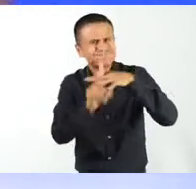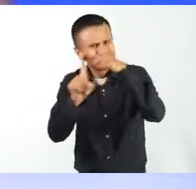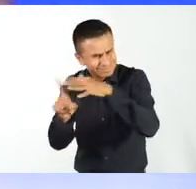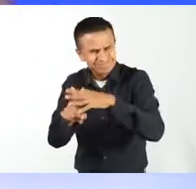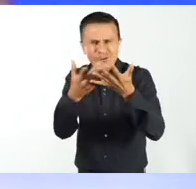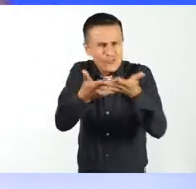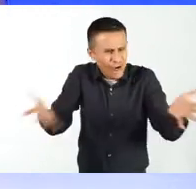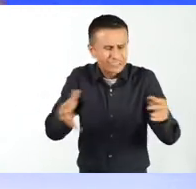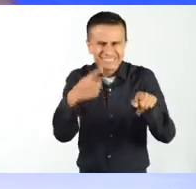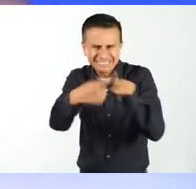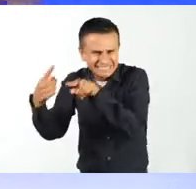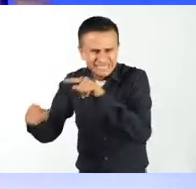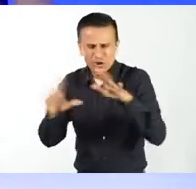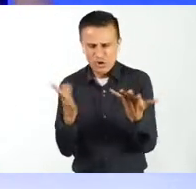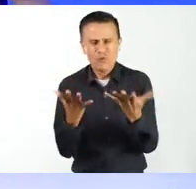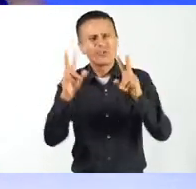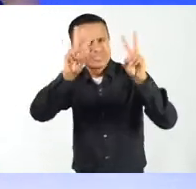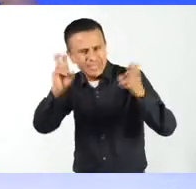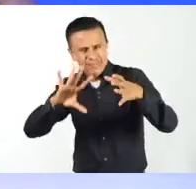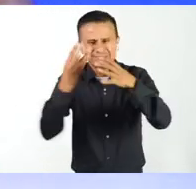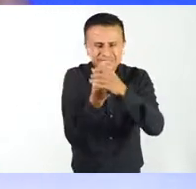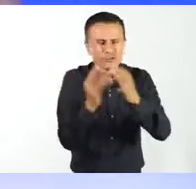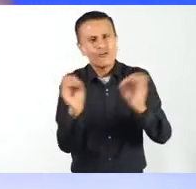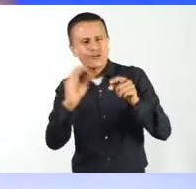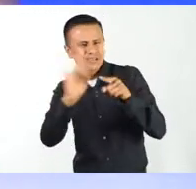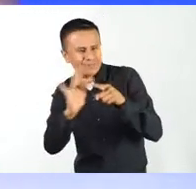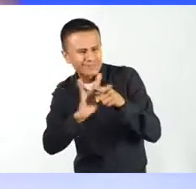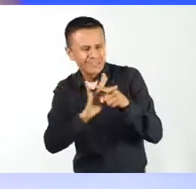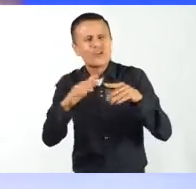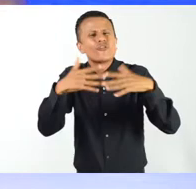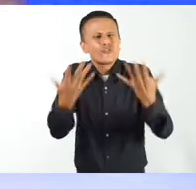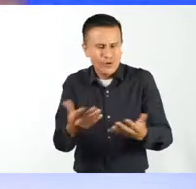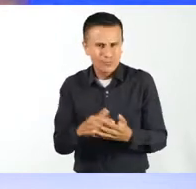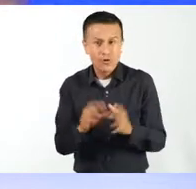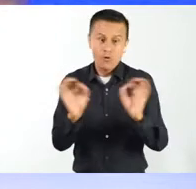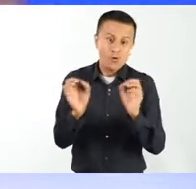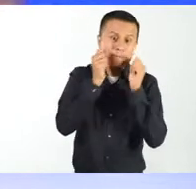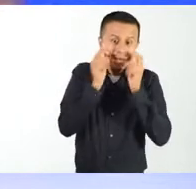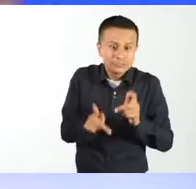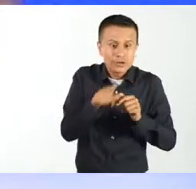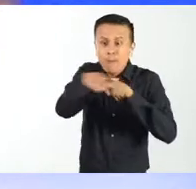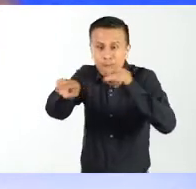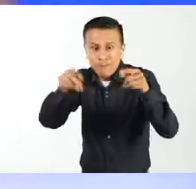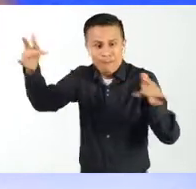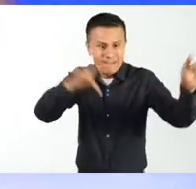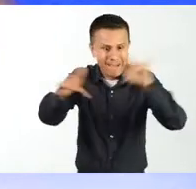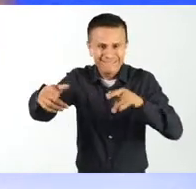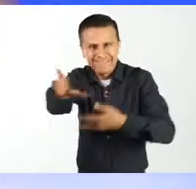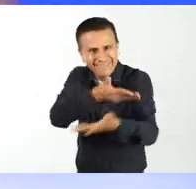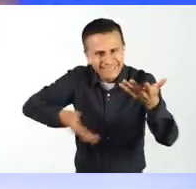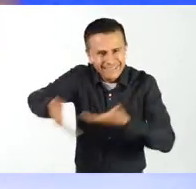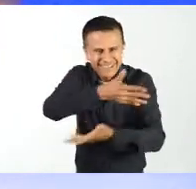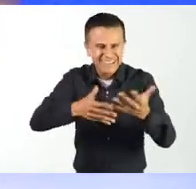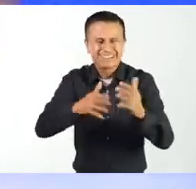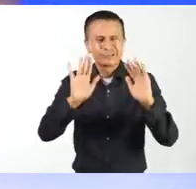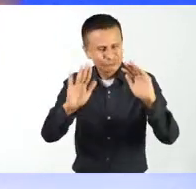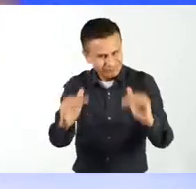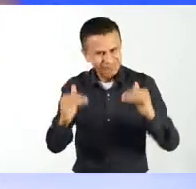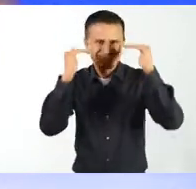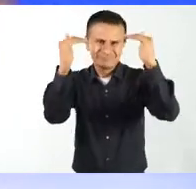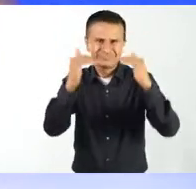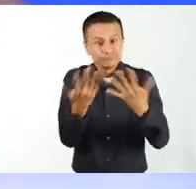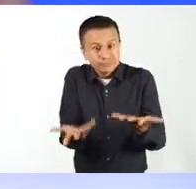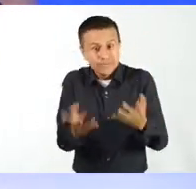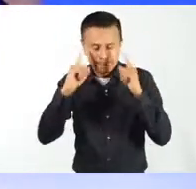this has come up in so many different ways. So it's been around inclusive planning and implementation, bringing as many people to the table